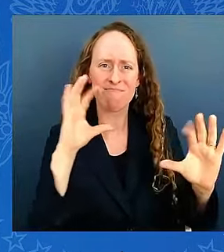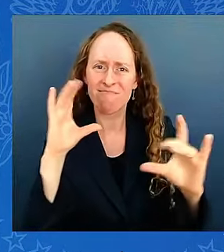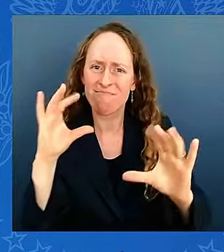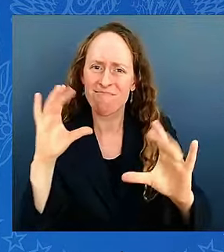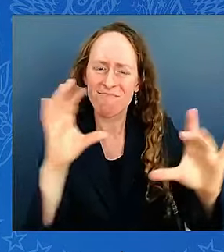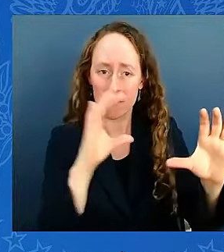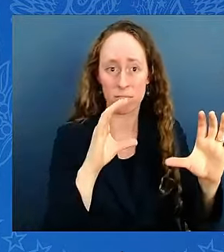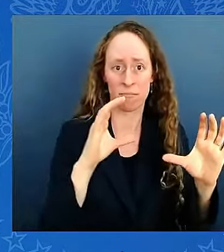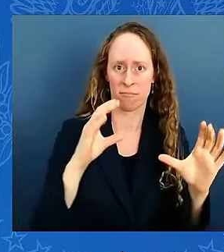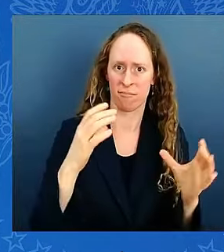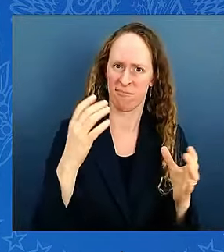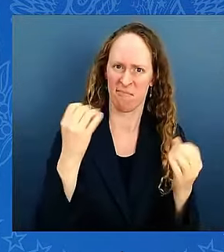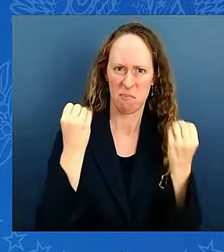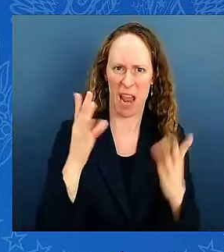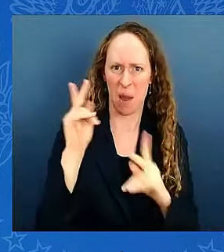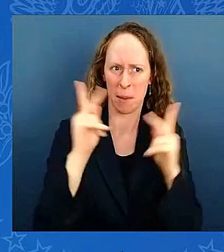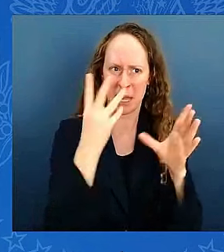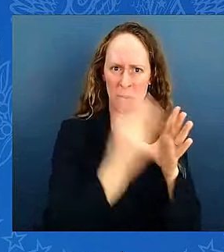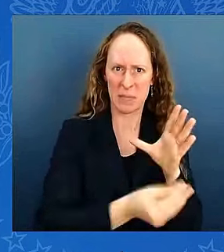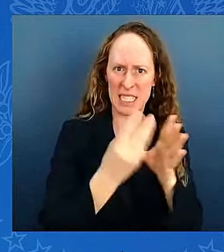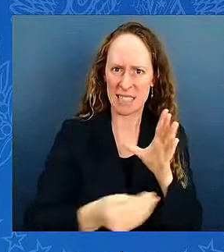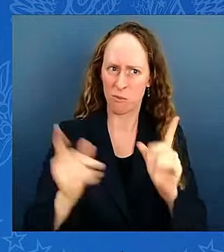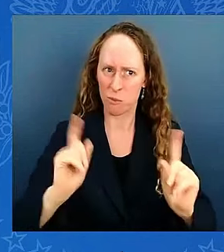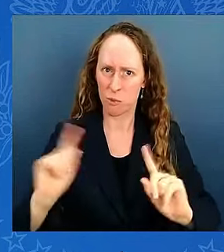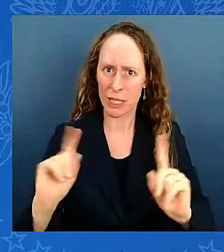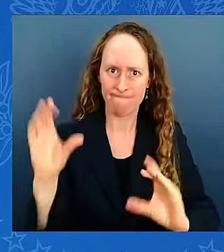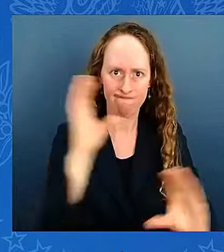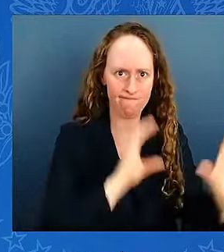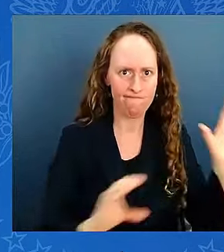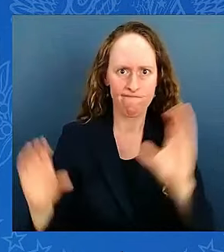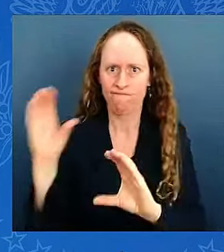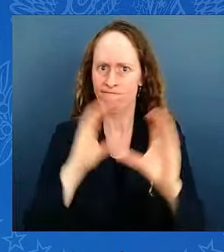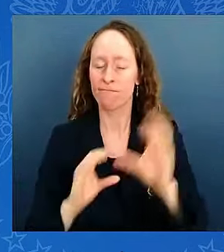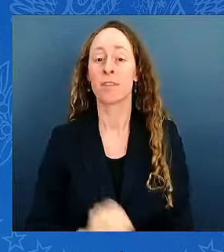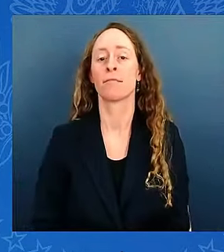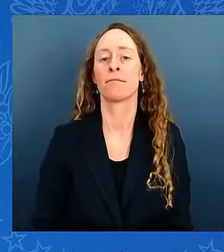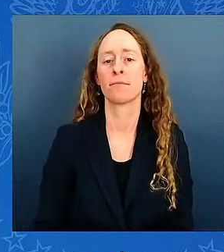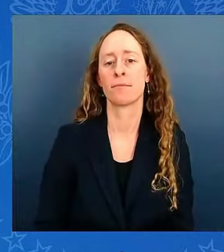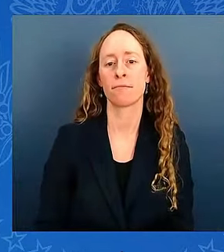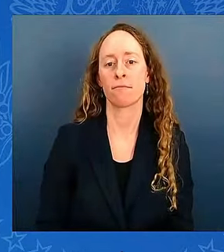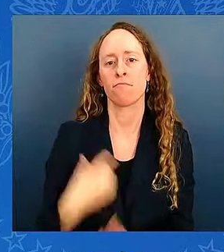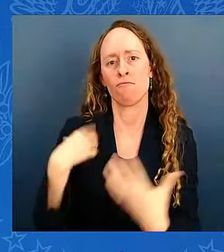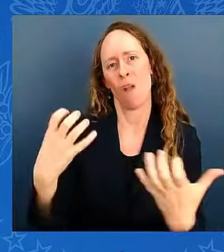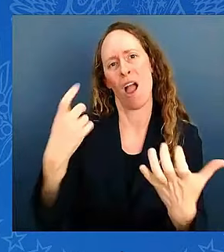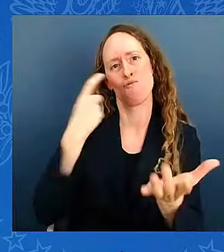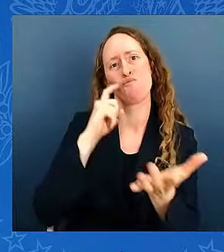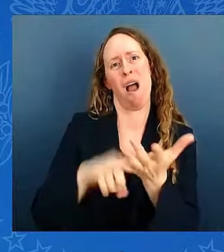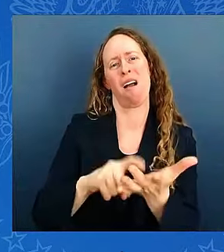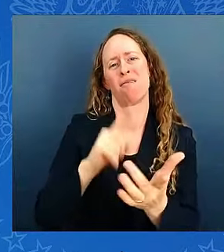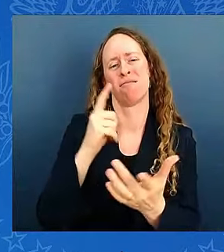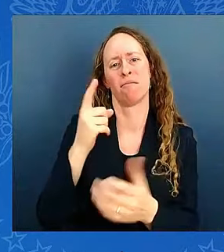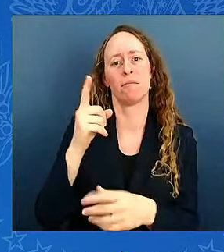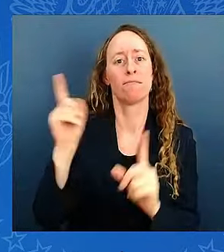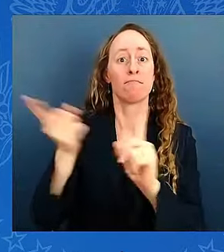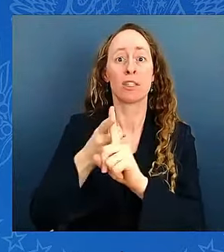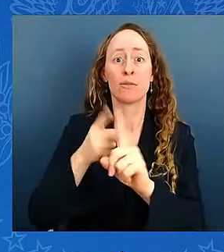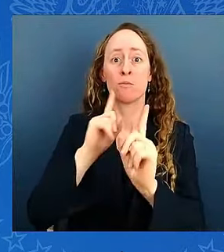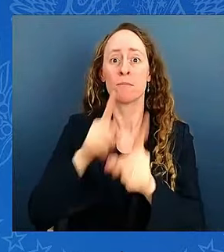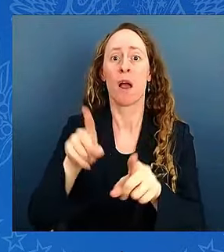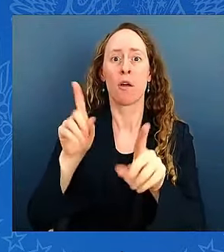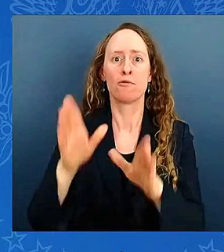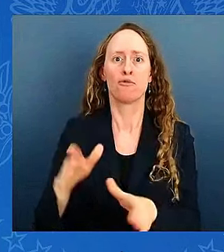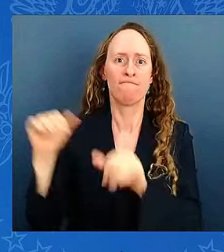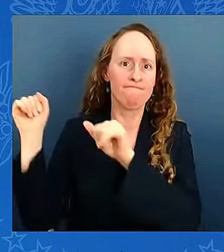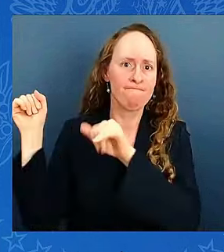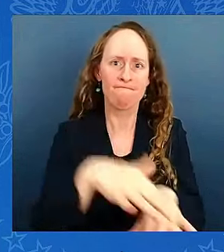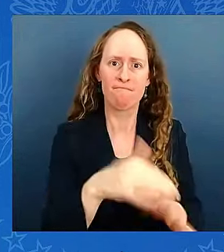all the first responders and everyone who's been working around the clock. One of the brave teams who has volunteered